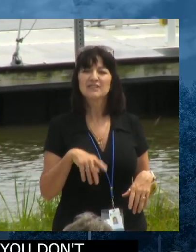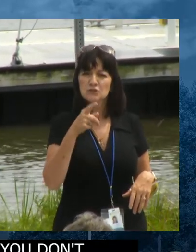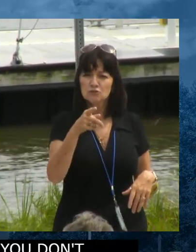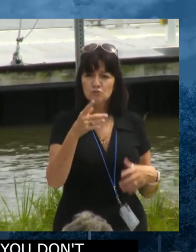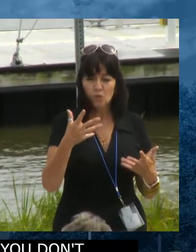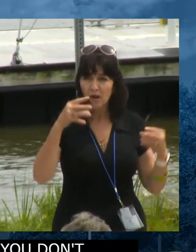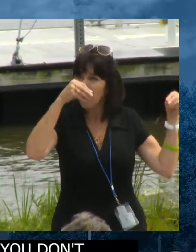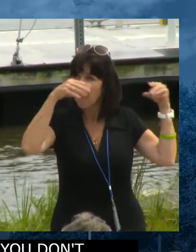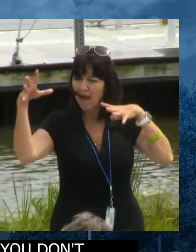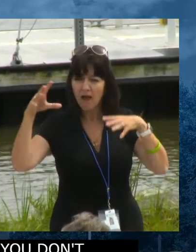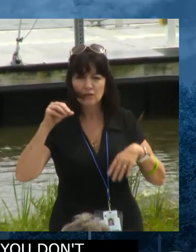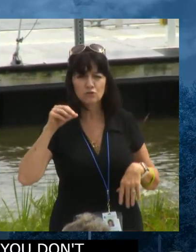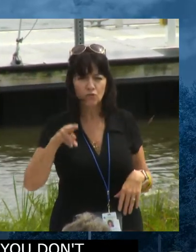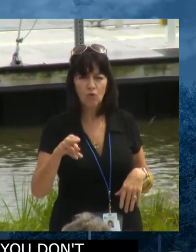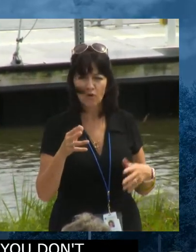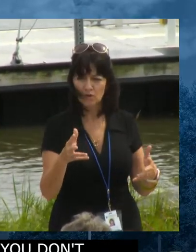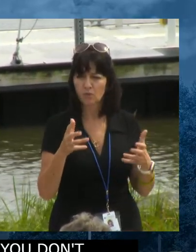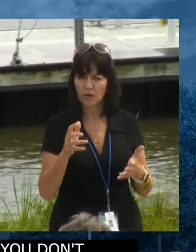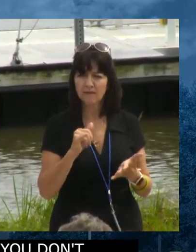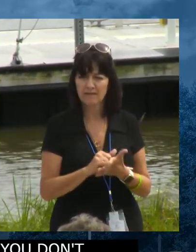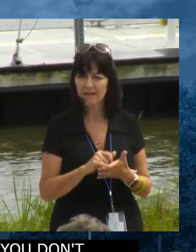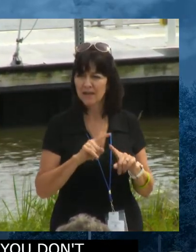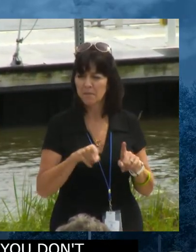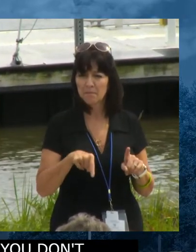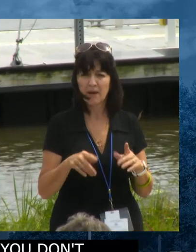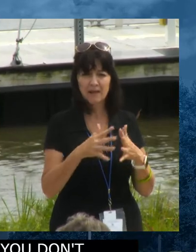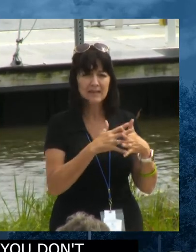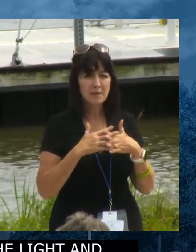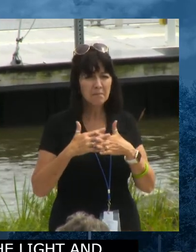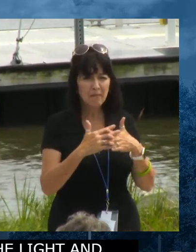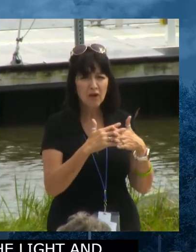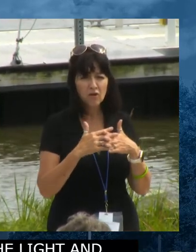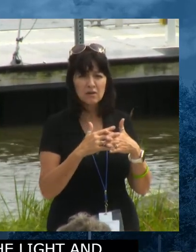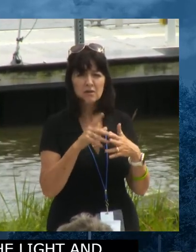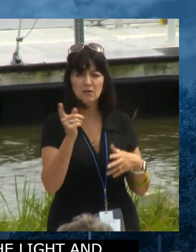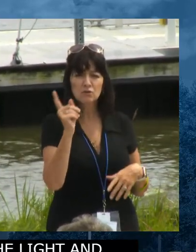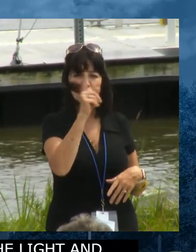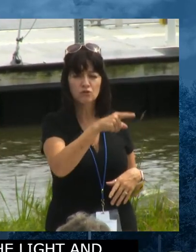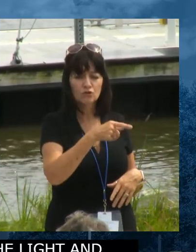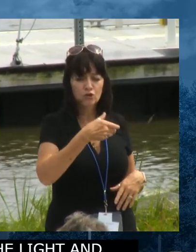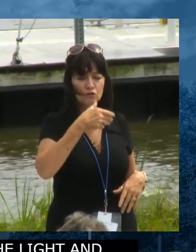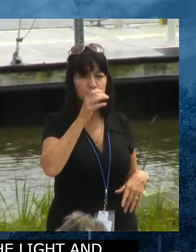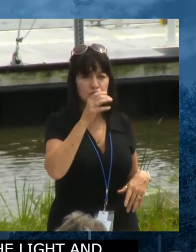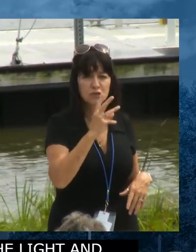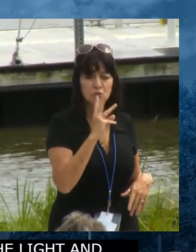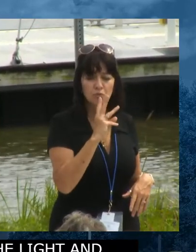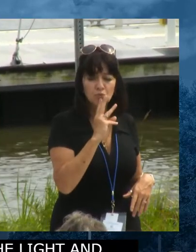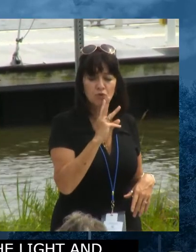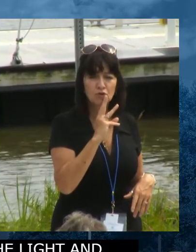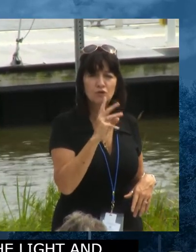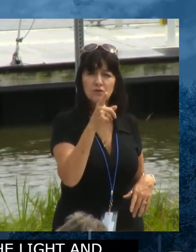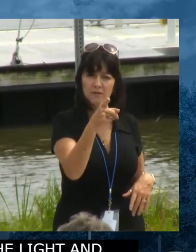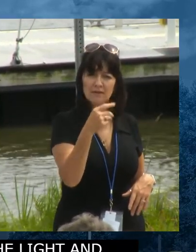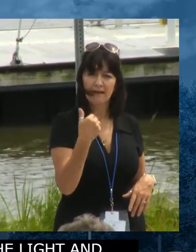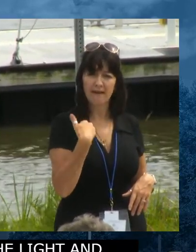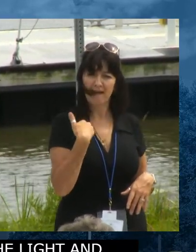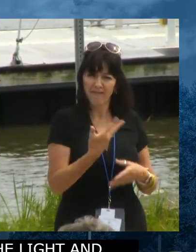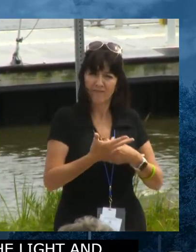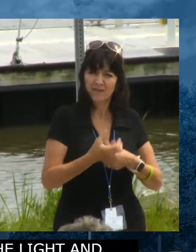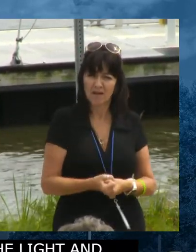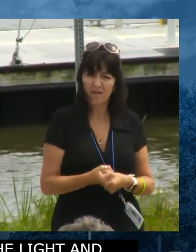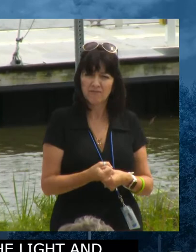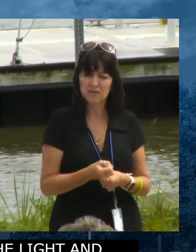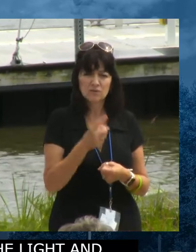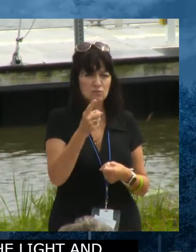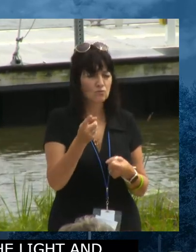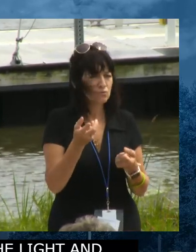You probably got to be careful. But in America, when you go to a drinking fountain, you can have absolute confidence that you're not going to get sick or have problems.